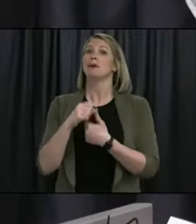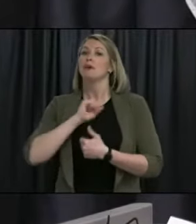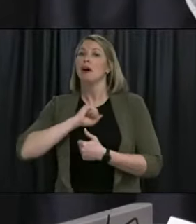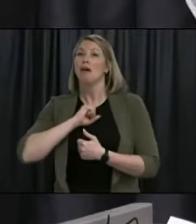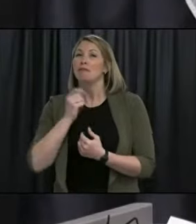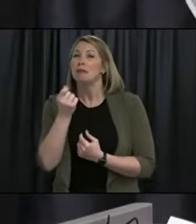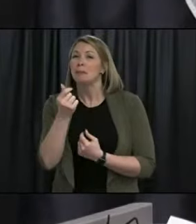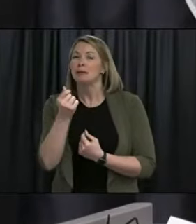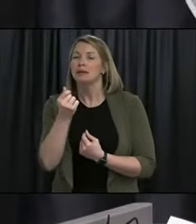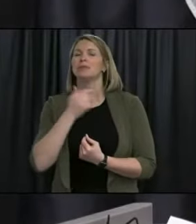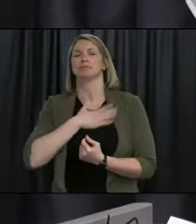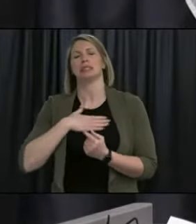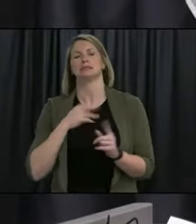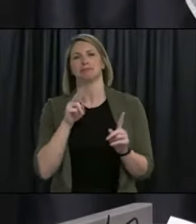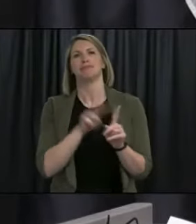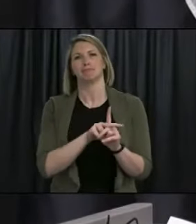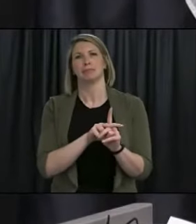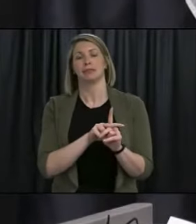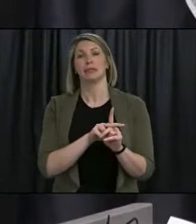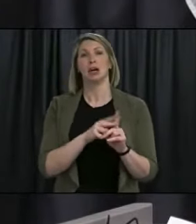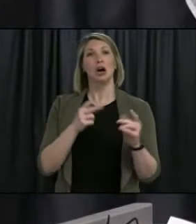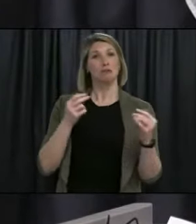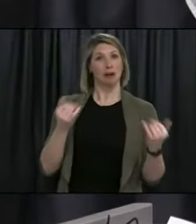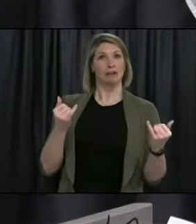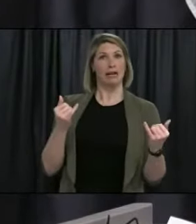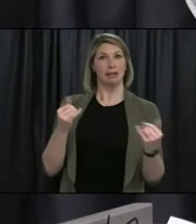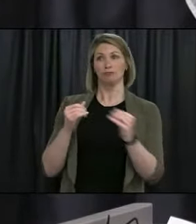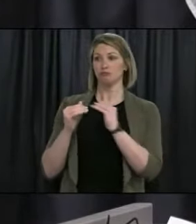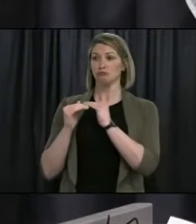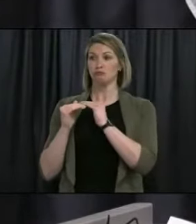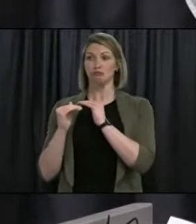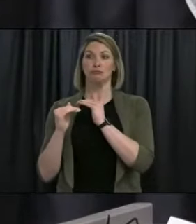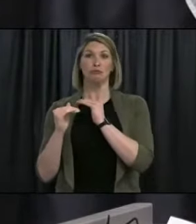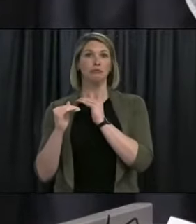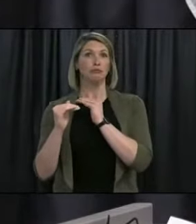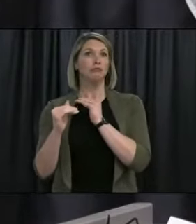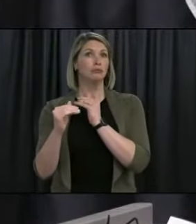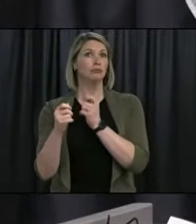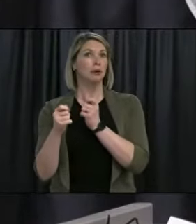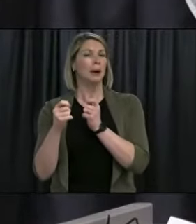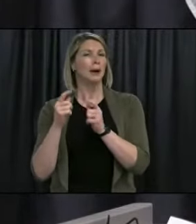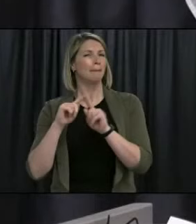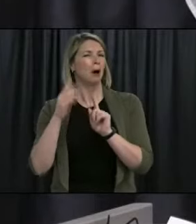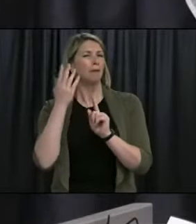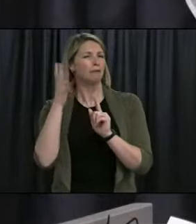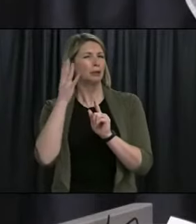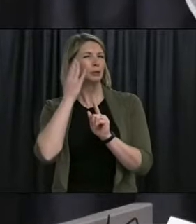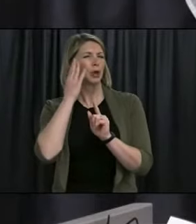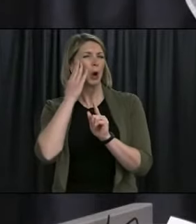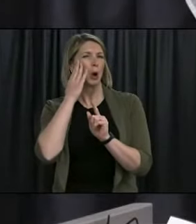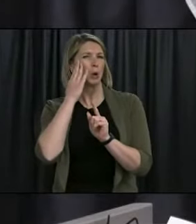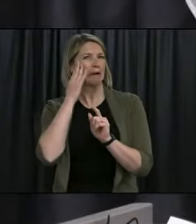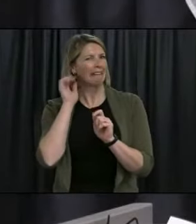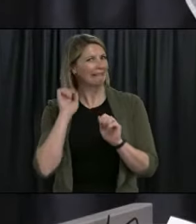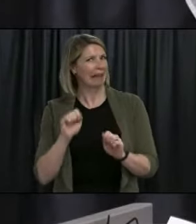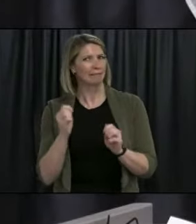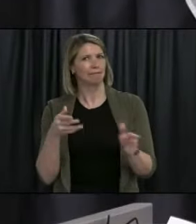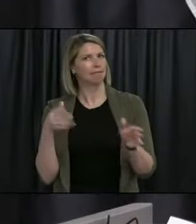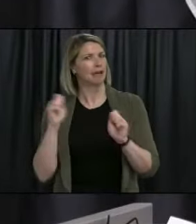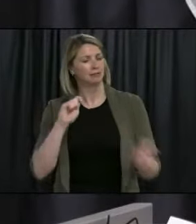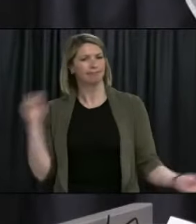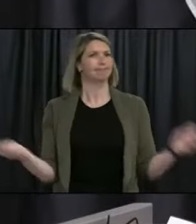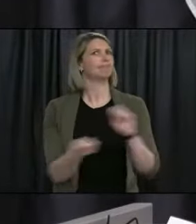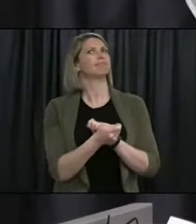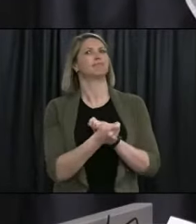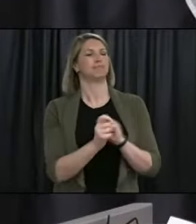test. We are holding steady, but we saw firsthand how that can change in a day. Remember, your daily interactions should align with